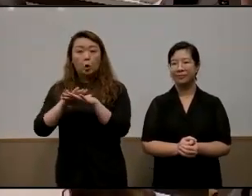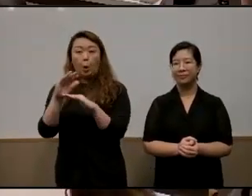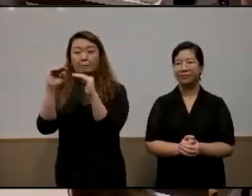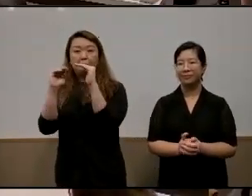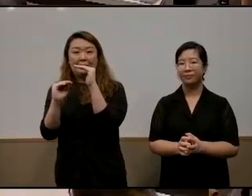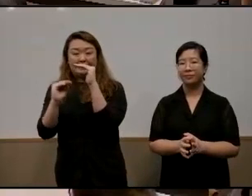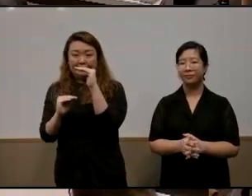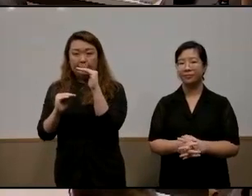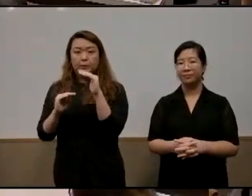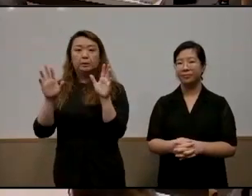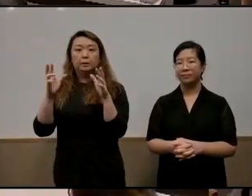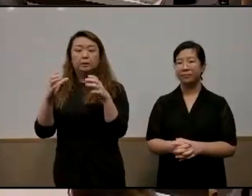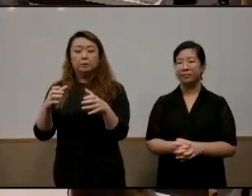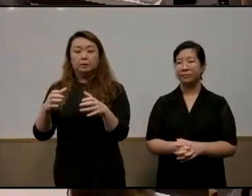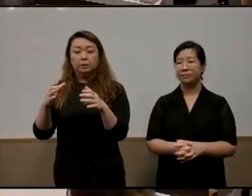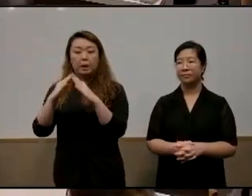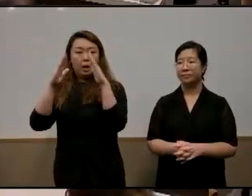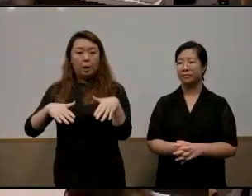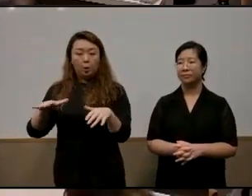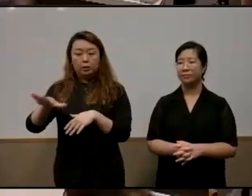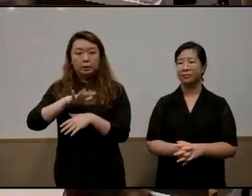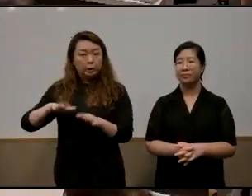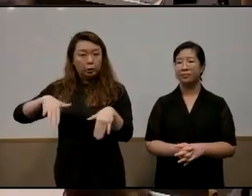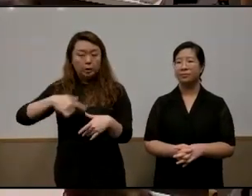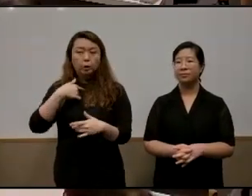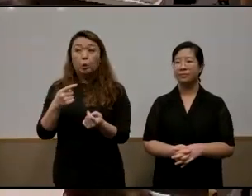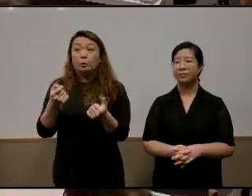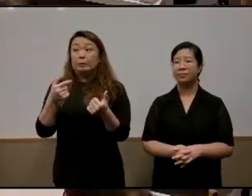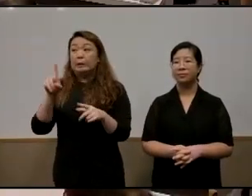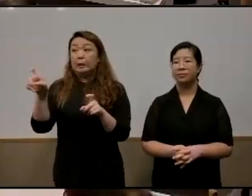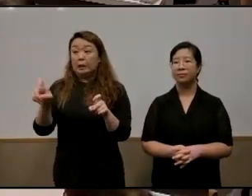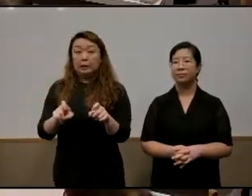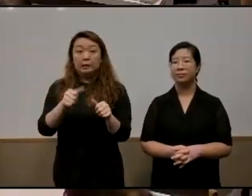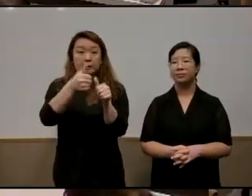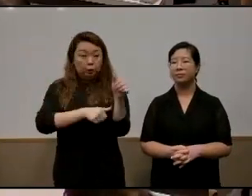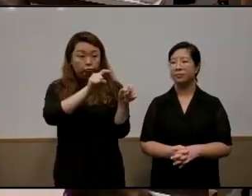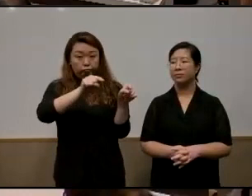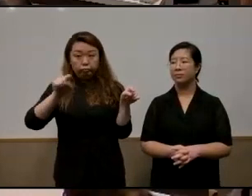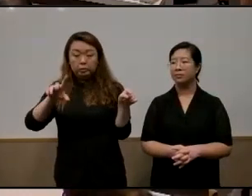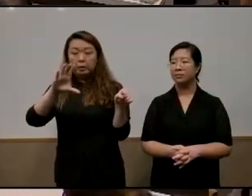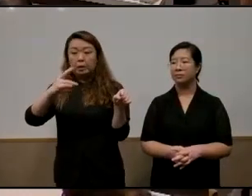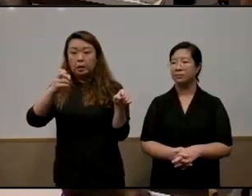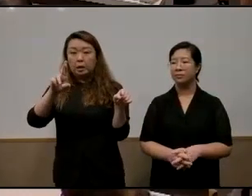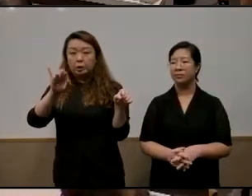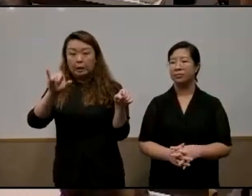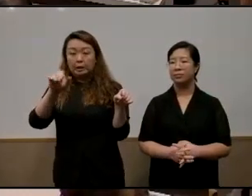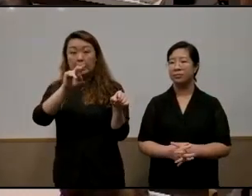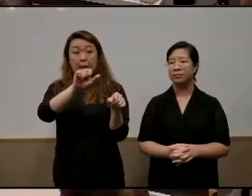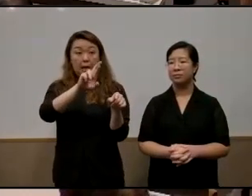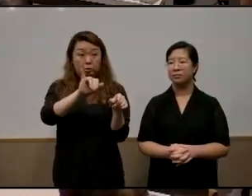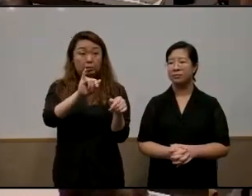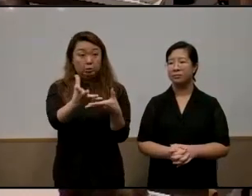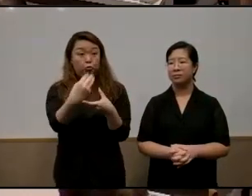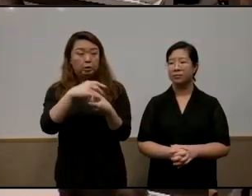housing size that we have not gotten to so i'm going to very quickly ask each of our panelists and i think both charlene and aaron so please chime in if you have a